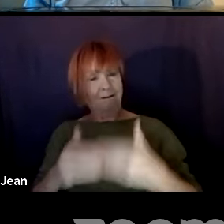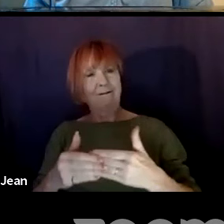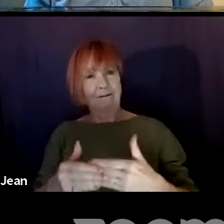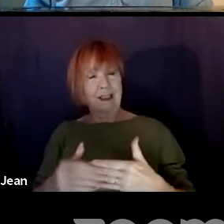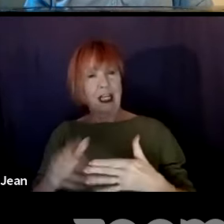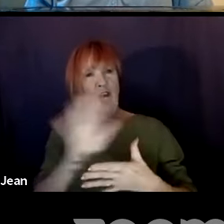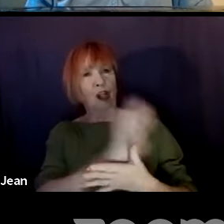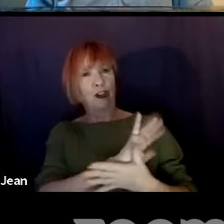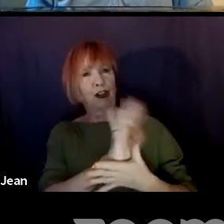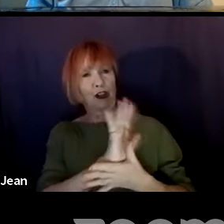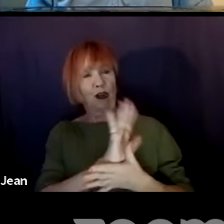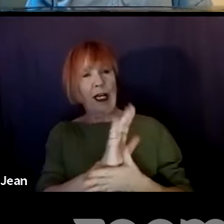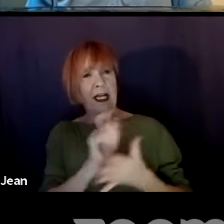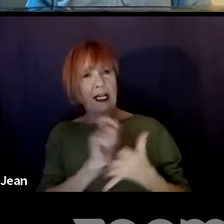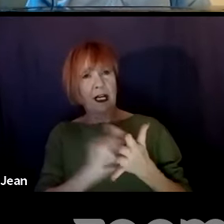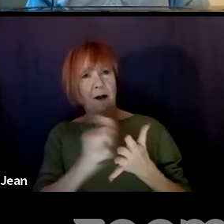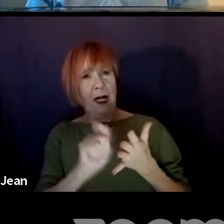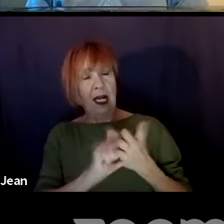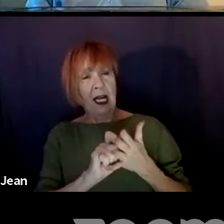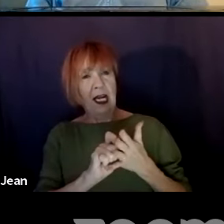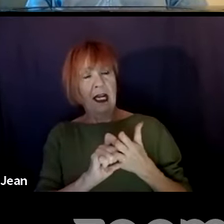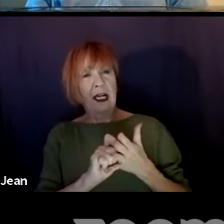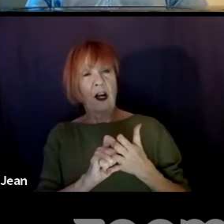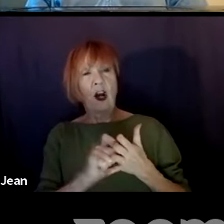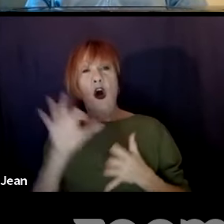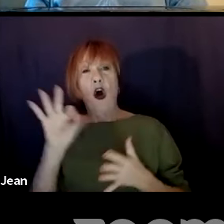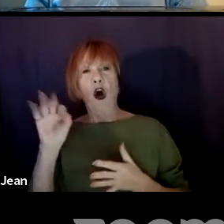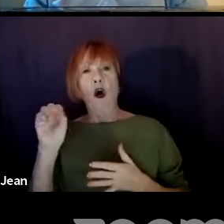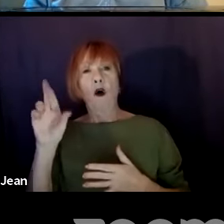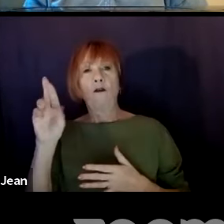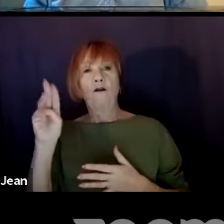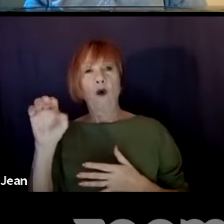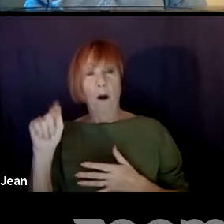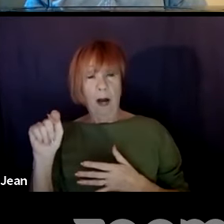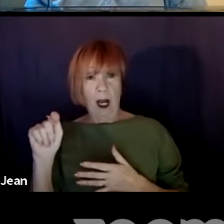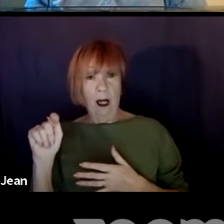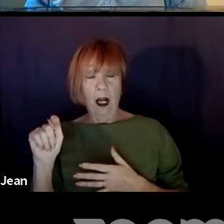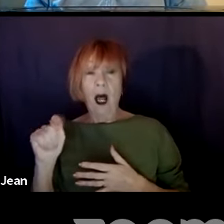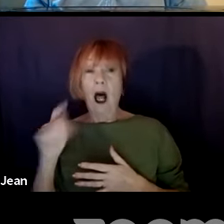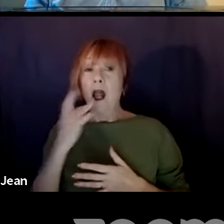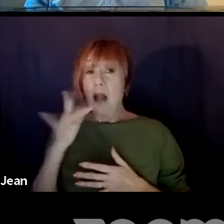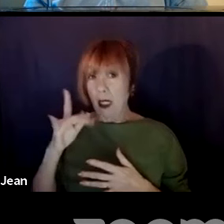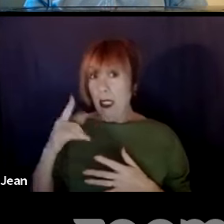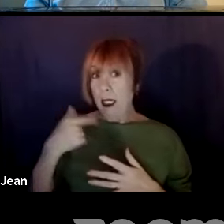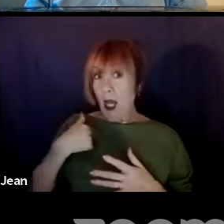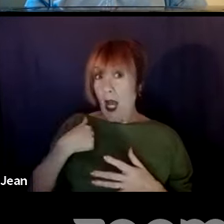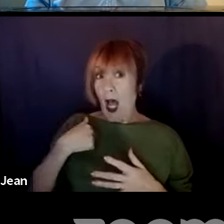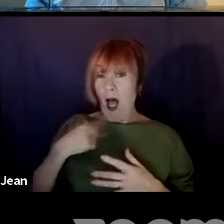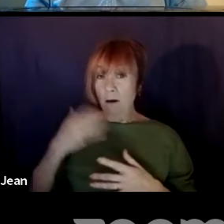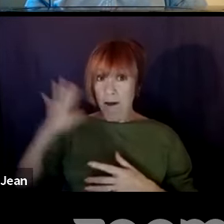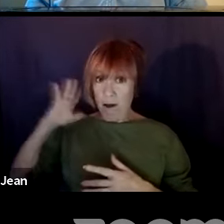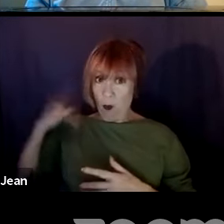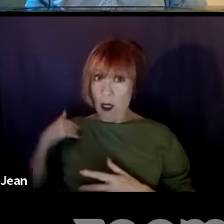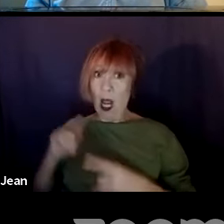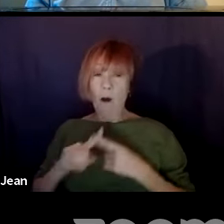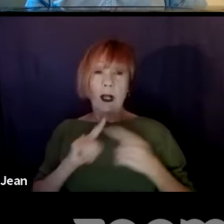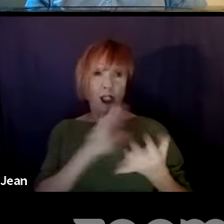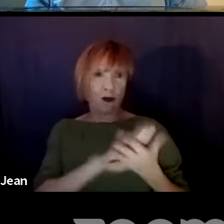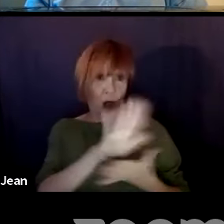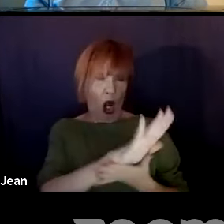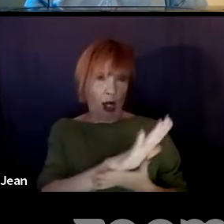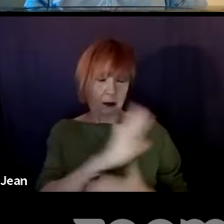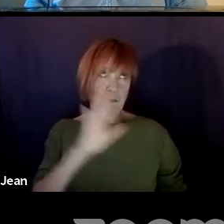formatting. Luckily, most of the formatting formalities that I had to deal with when I went to college years ago,